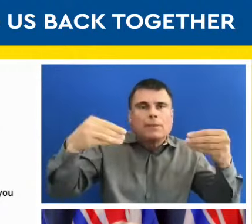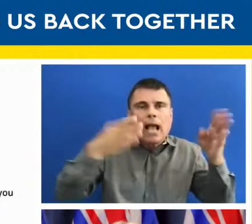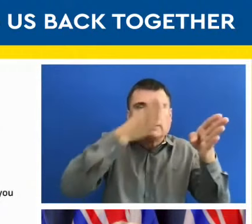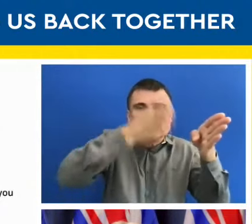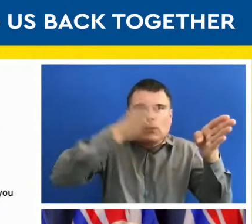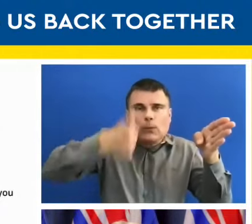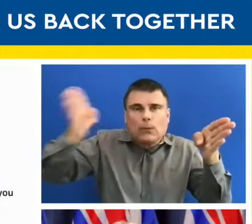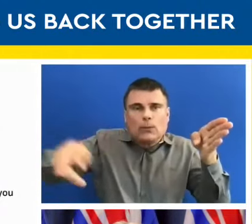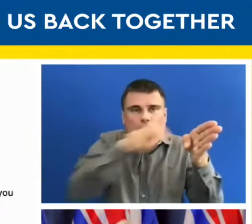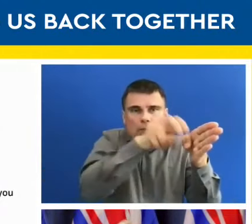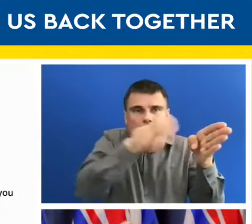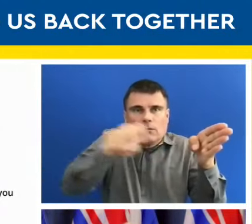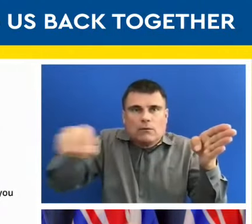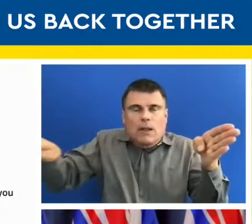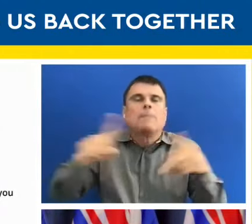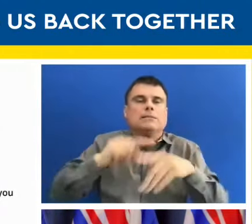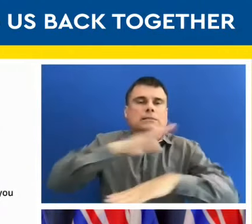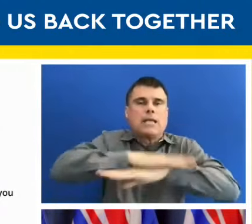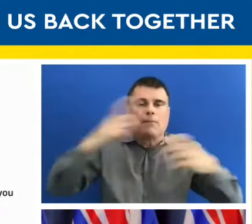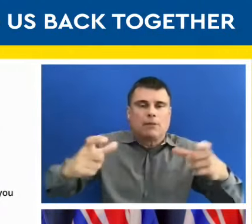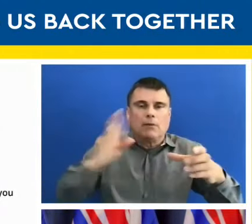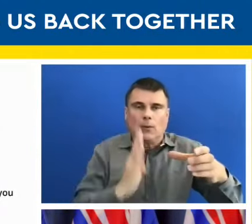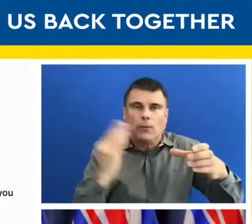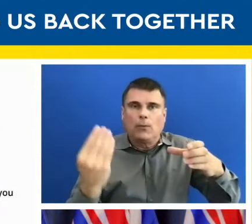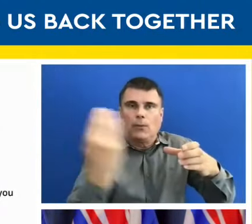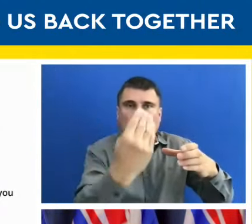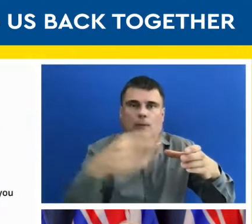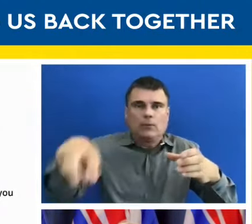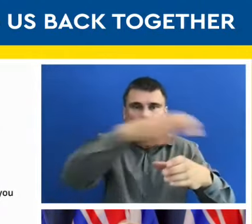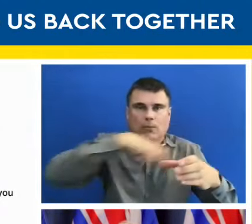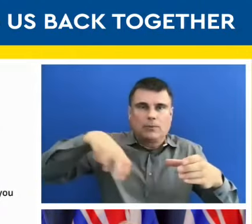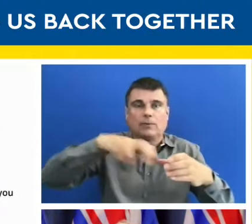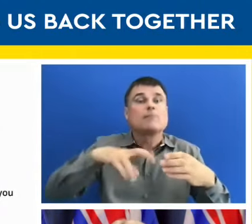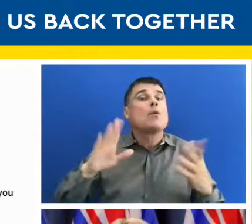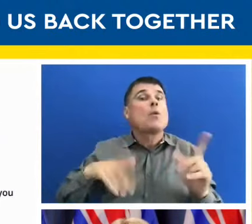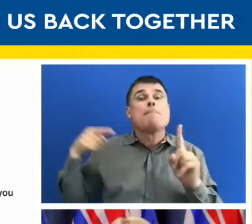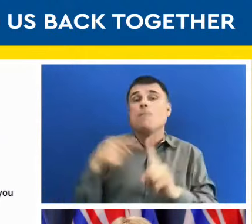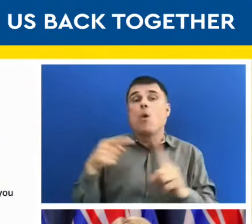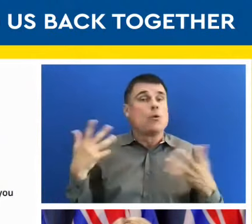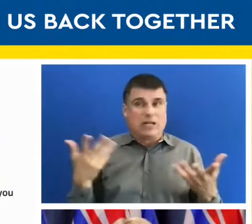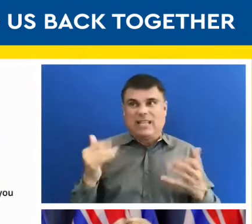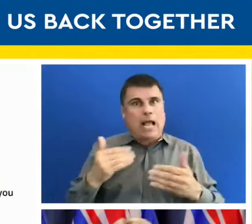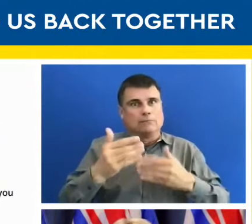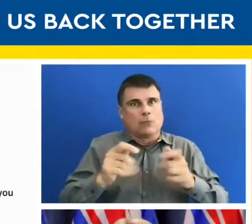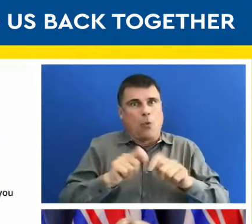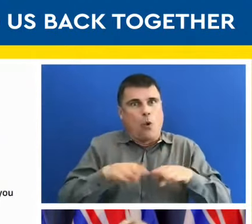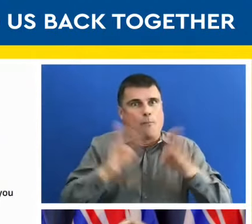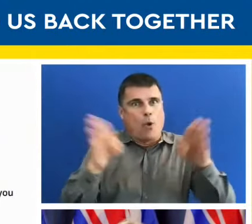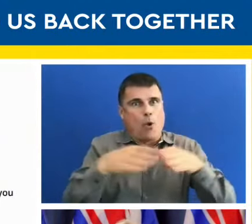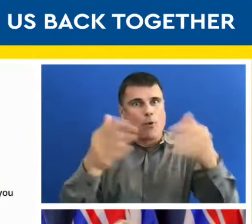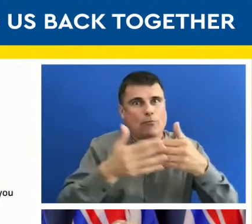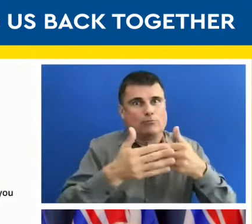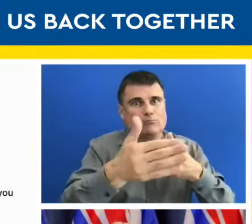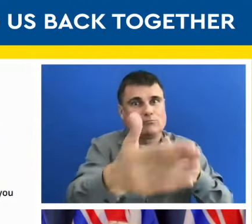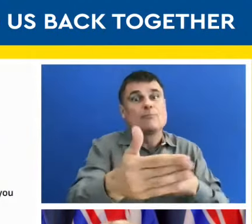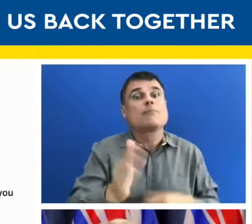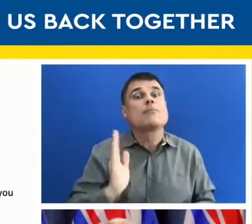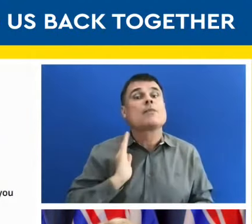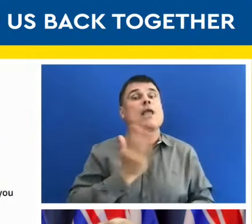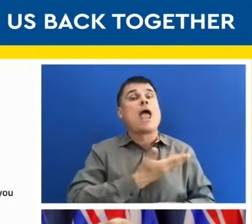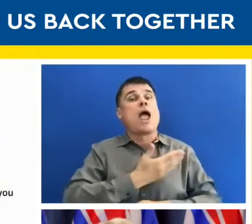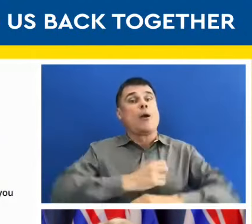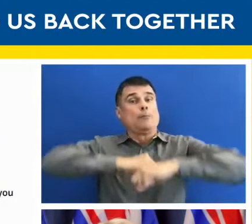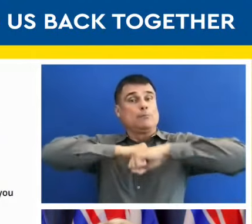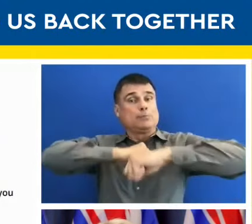So that's the basics of where we're going right now. Our layers of protection look a little bit different. But the